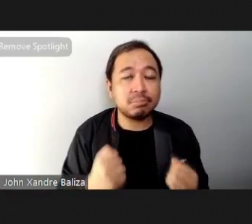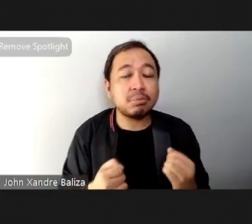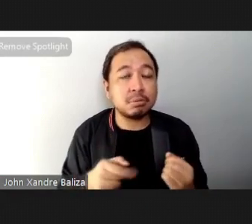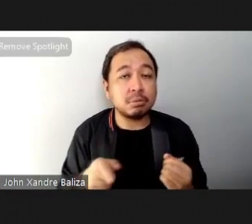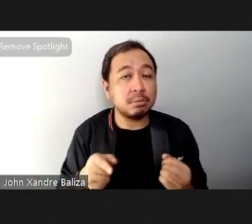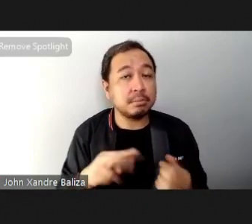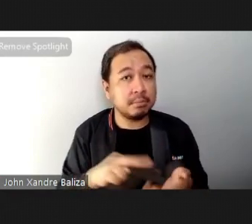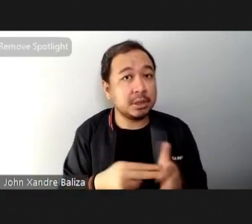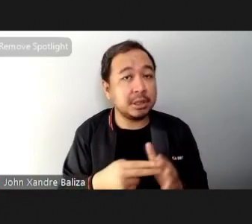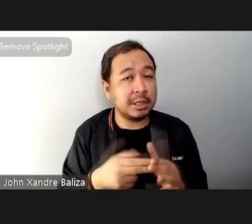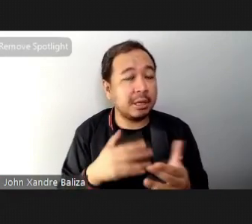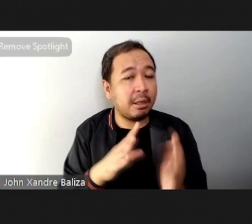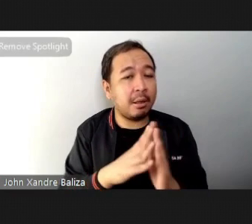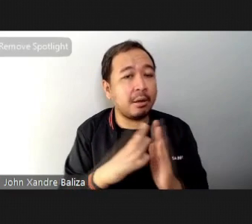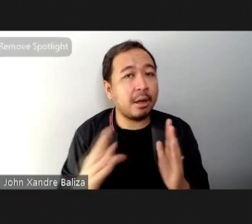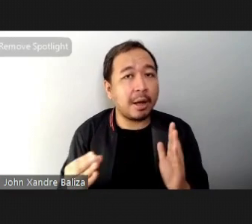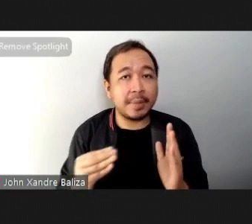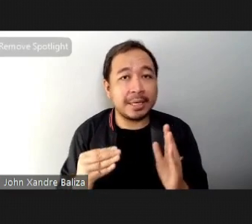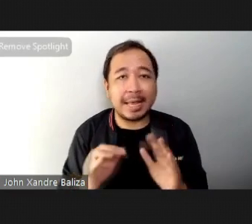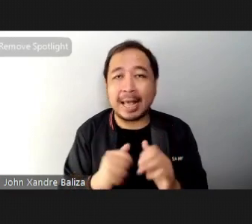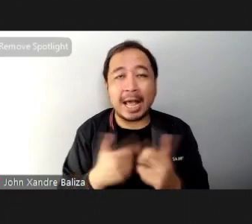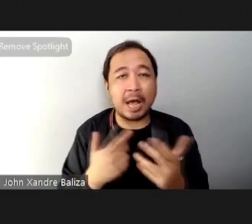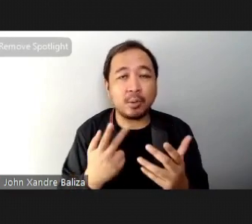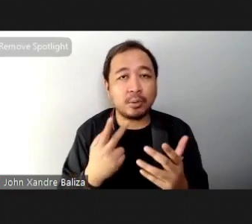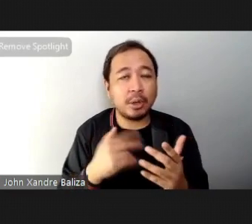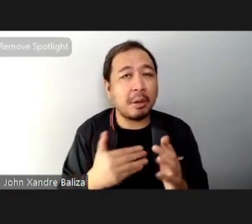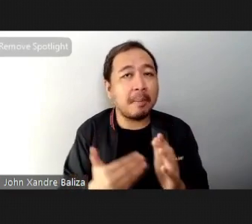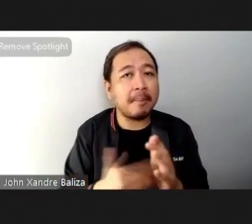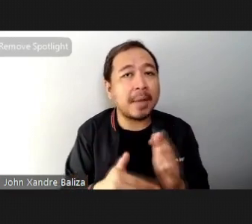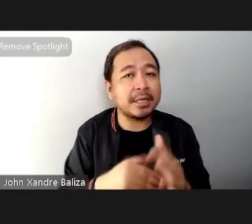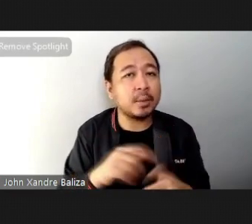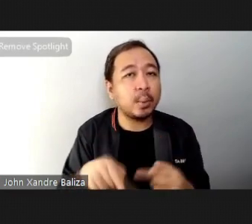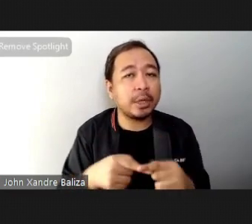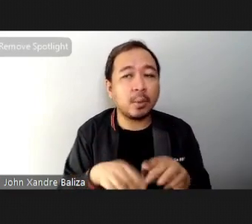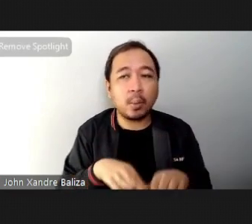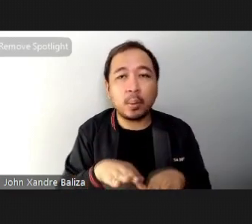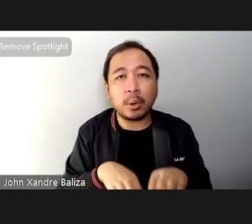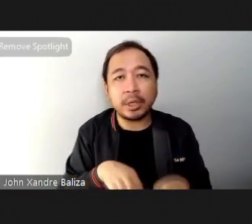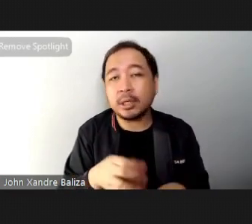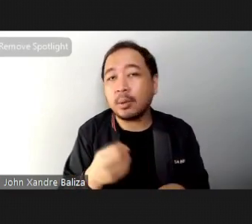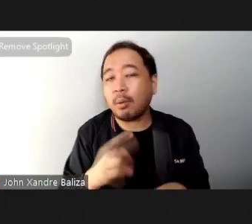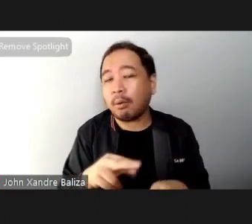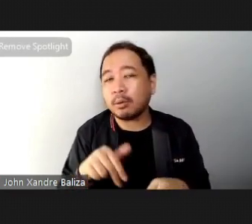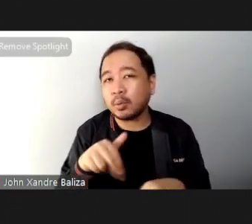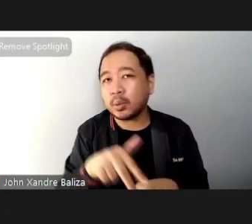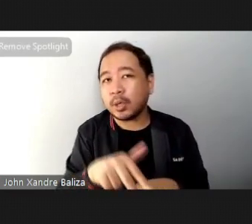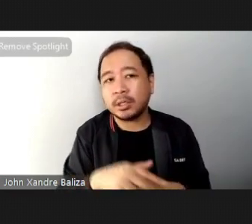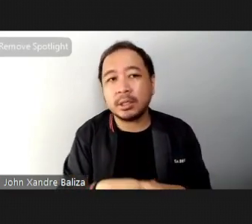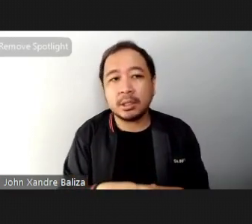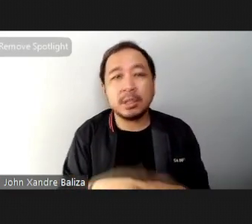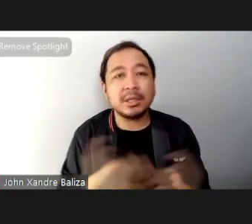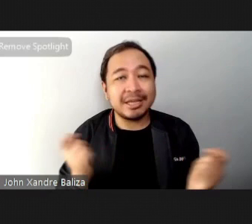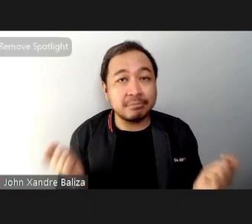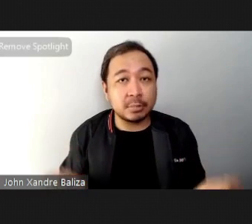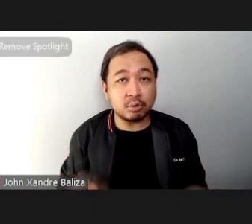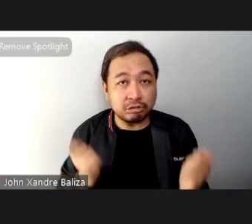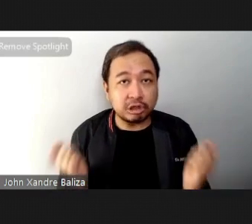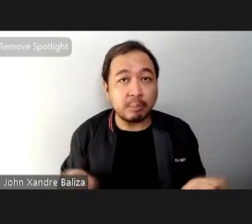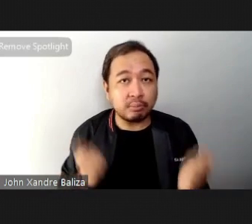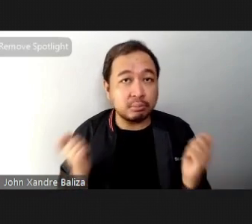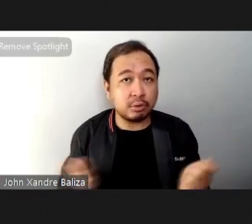the locomotive pattern you get while walking or running you can also try jump rope which also